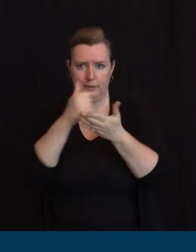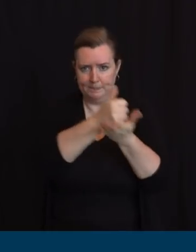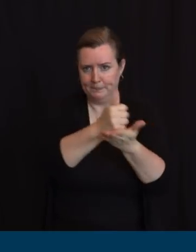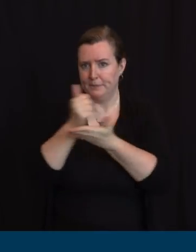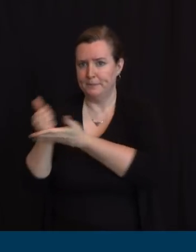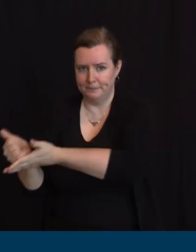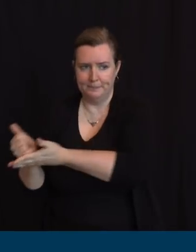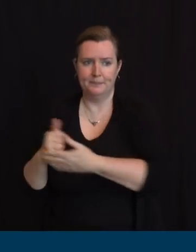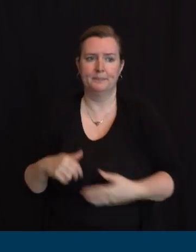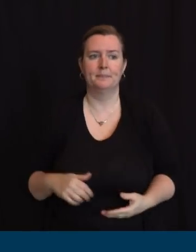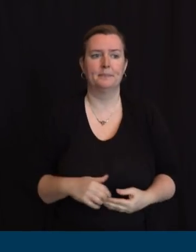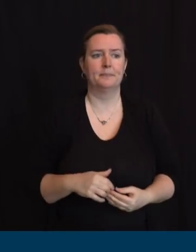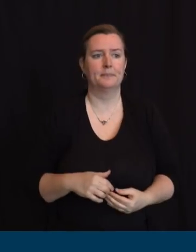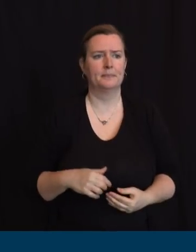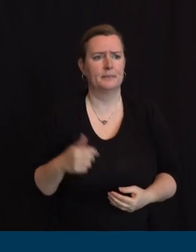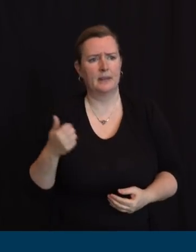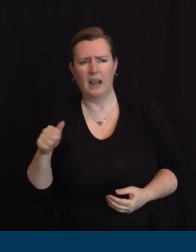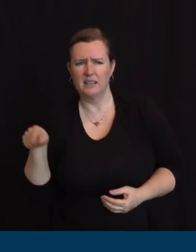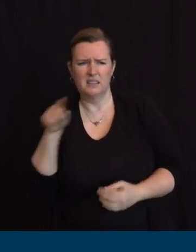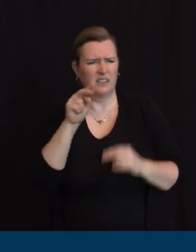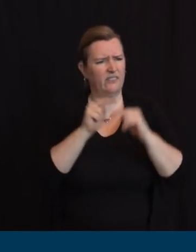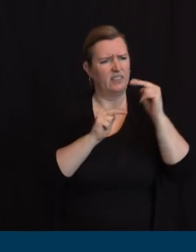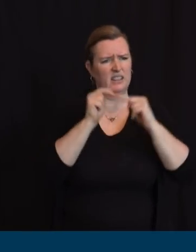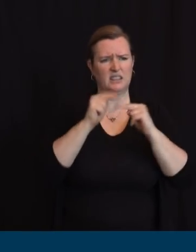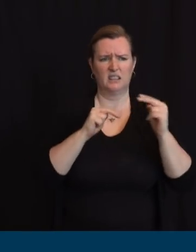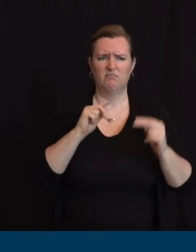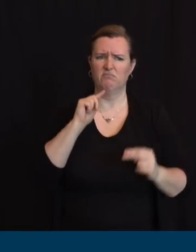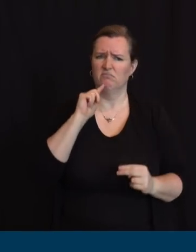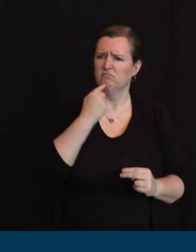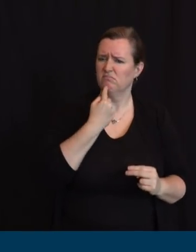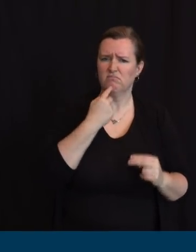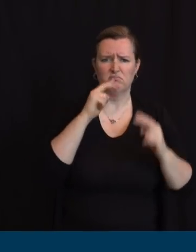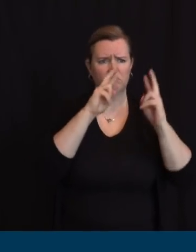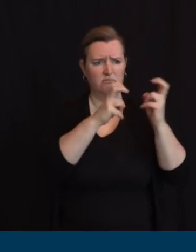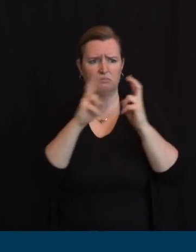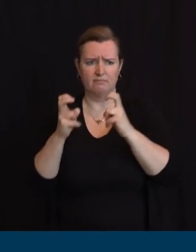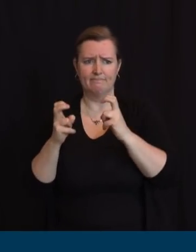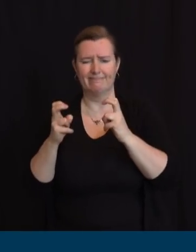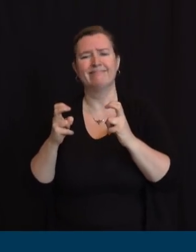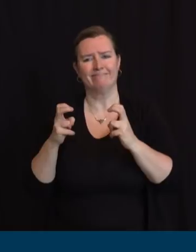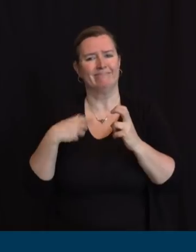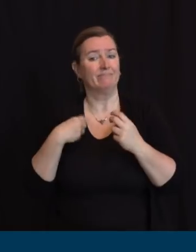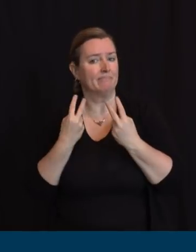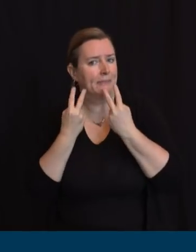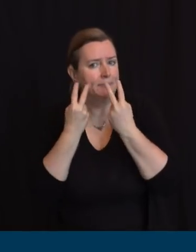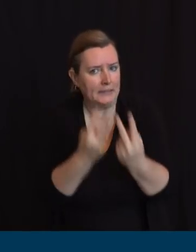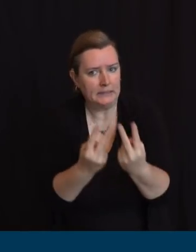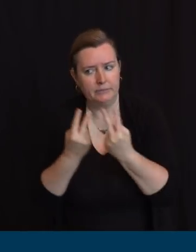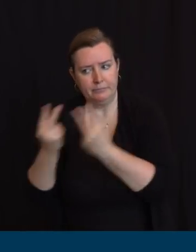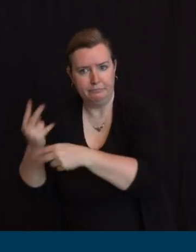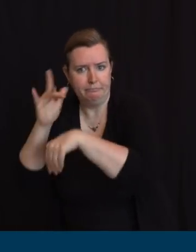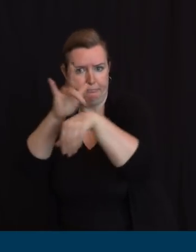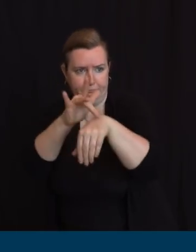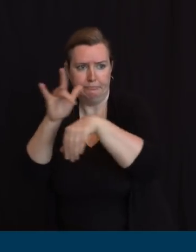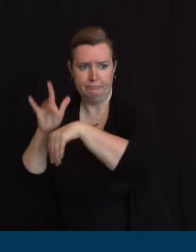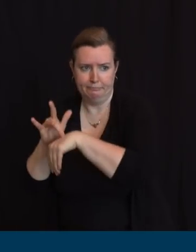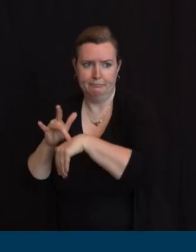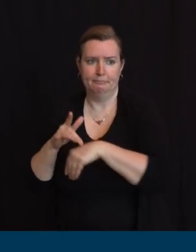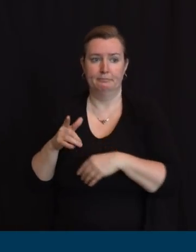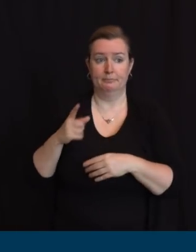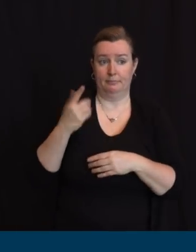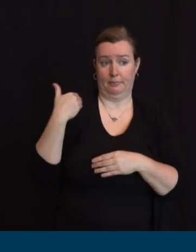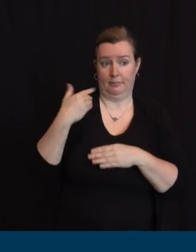significant issues. Specifically, over the weekend at 2 a.m., a health officer visited a facility